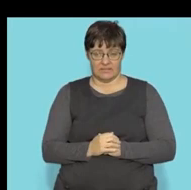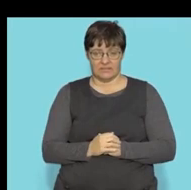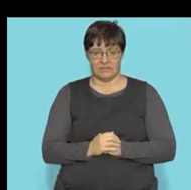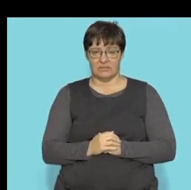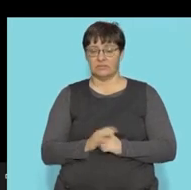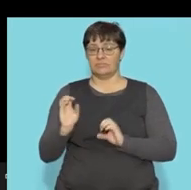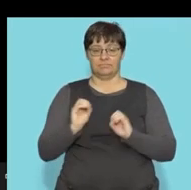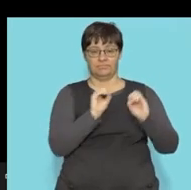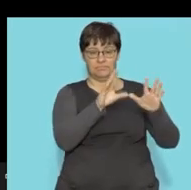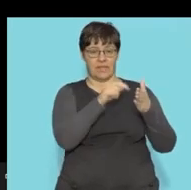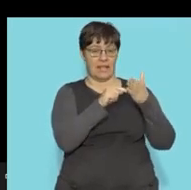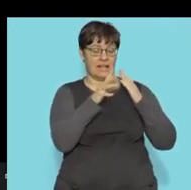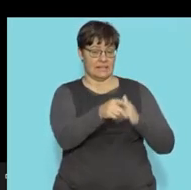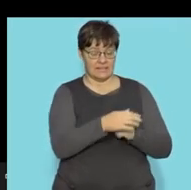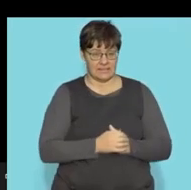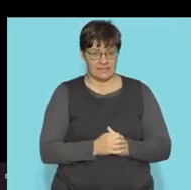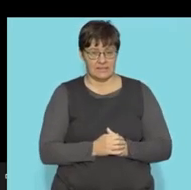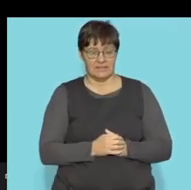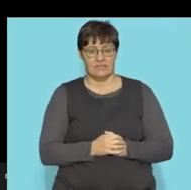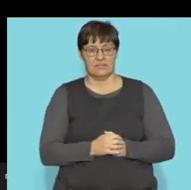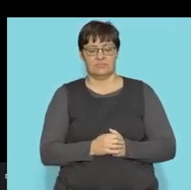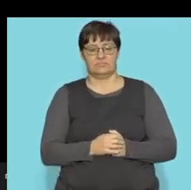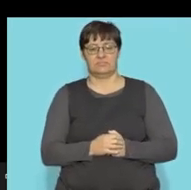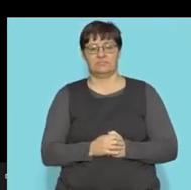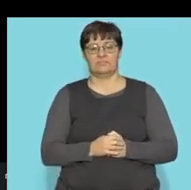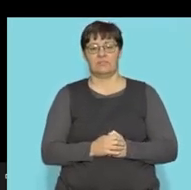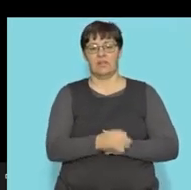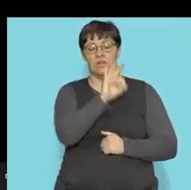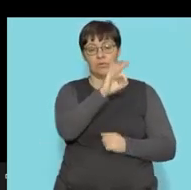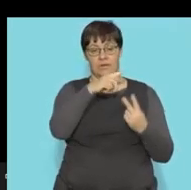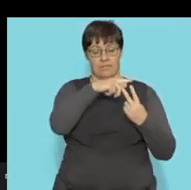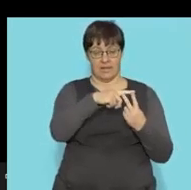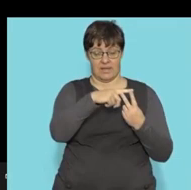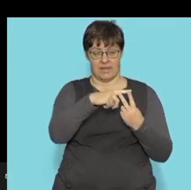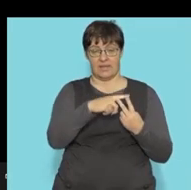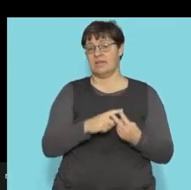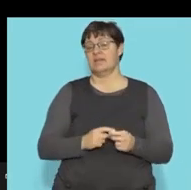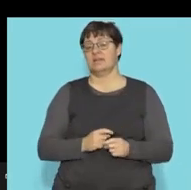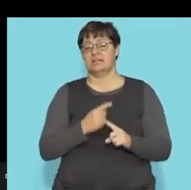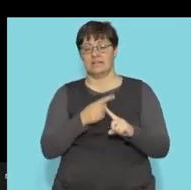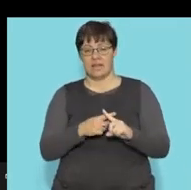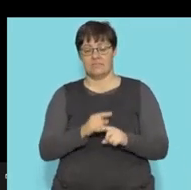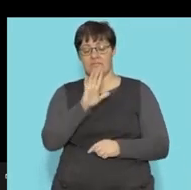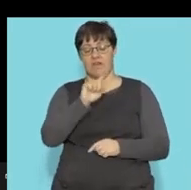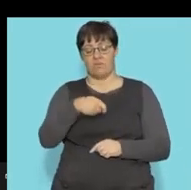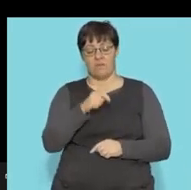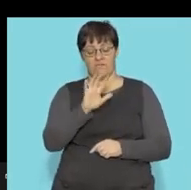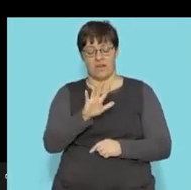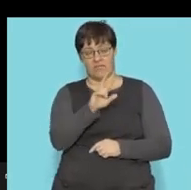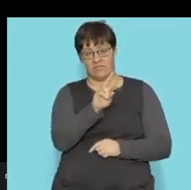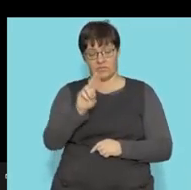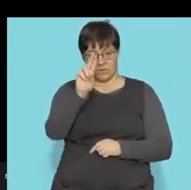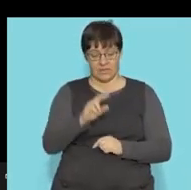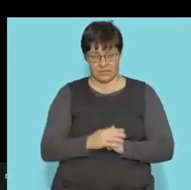So let's pop this into my calculator. 3 pi times 5,5